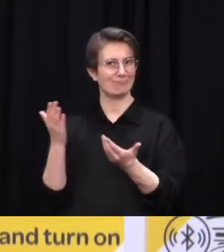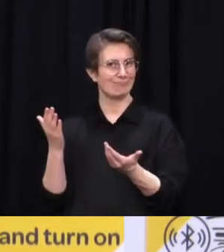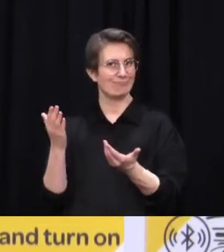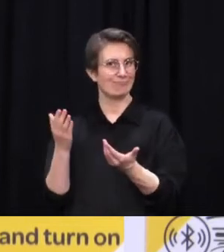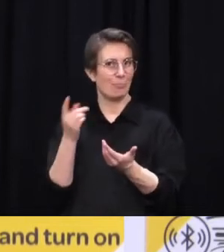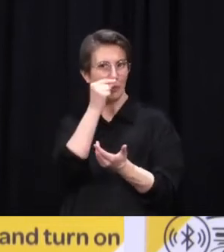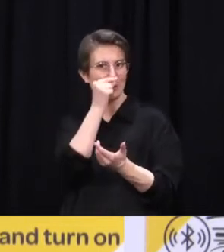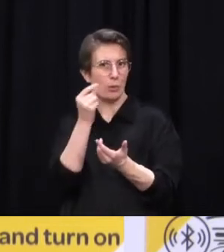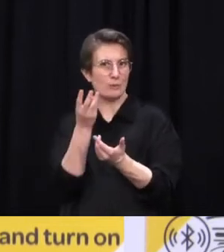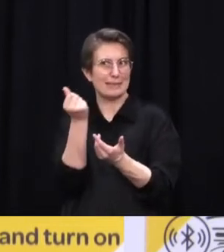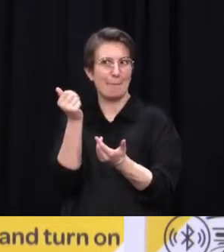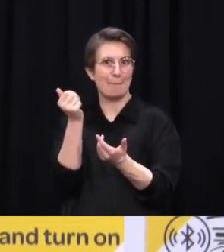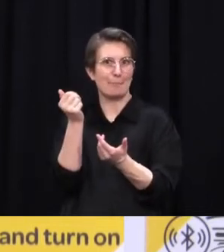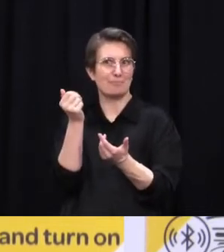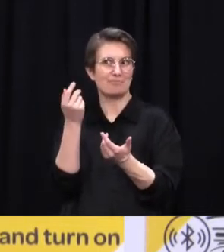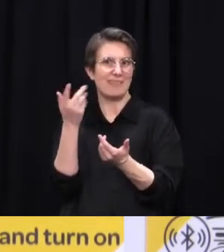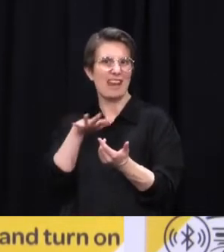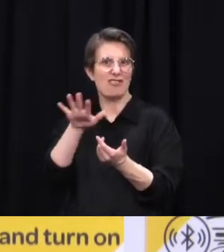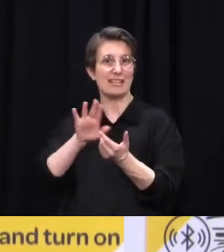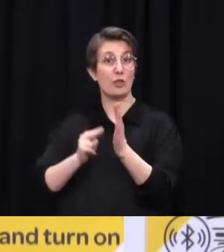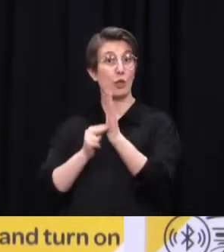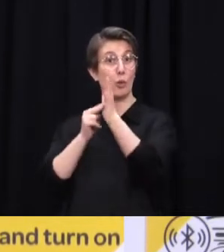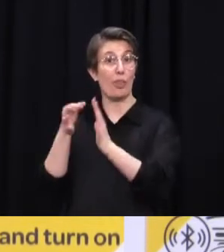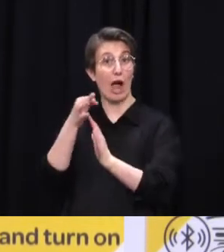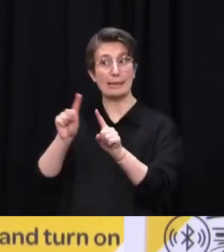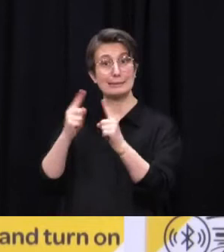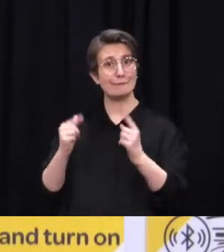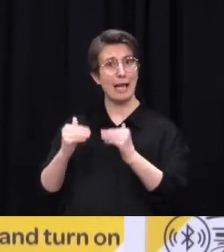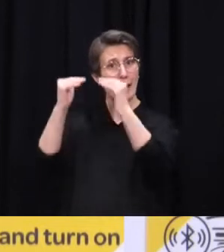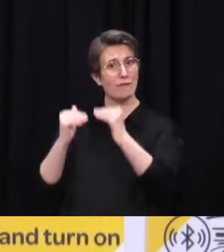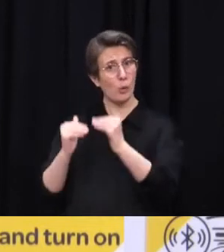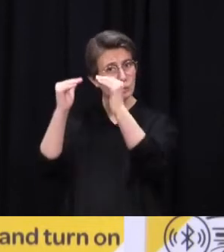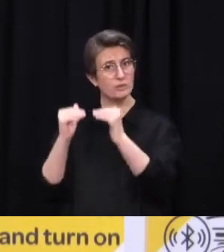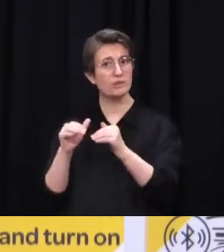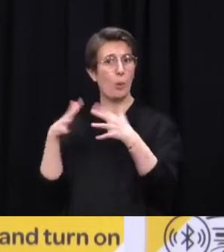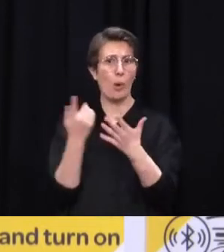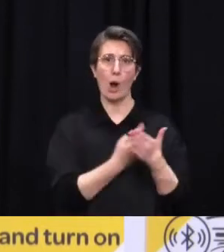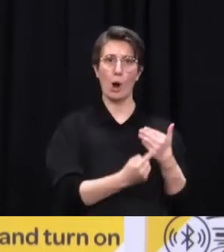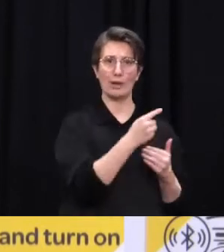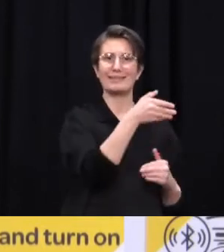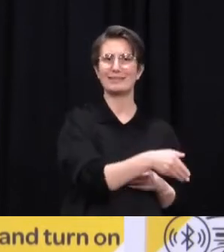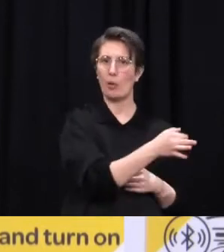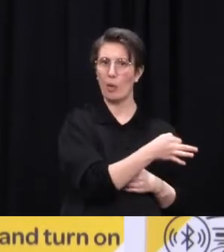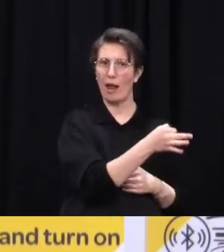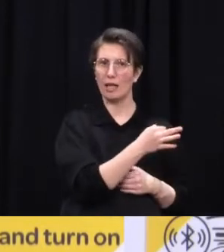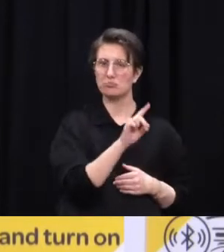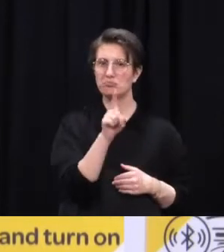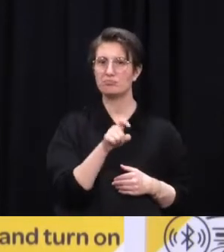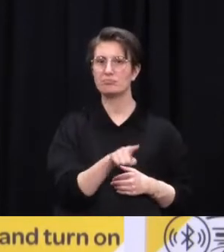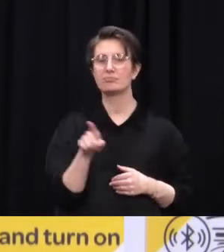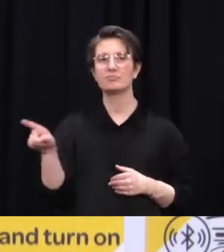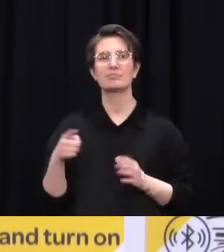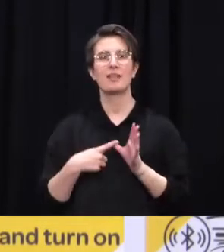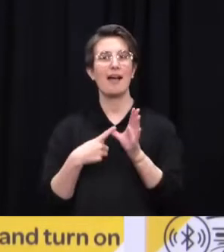also be separated? What I can tell you is that our planners, for some time now, have worked up a whole variety of different scenarios for different